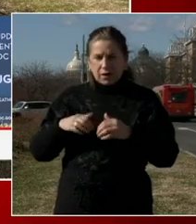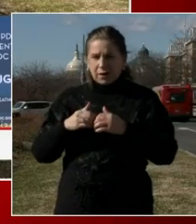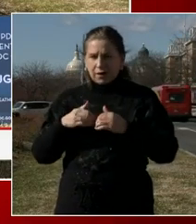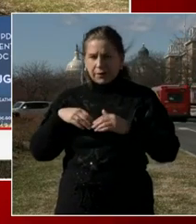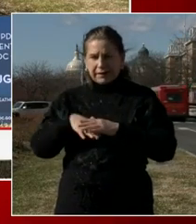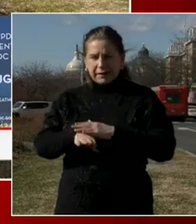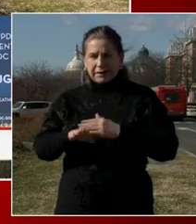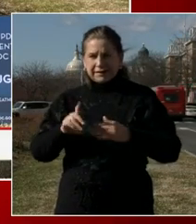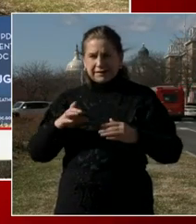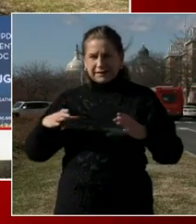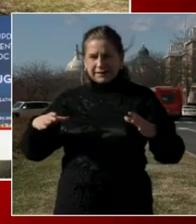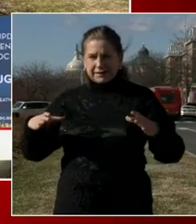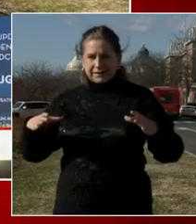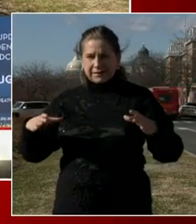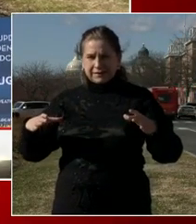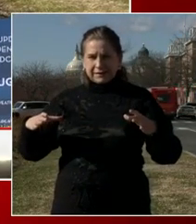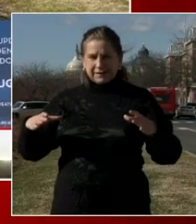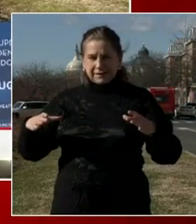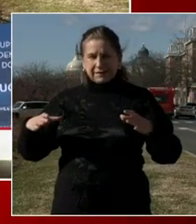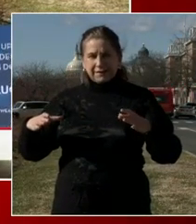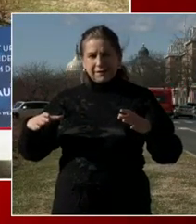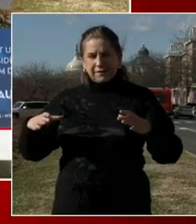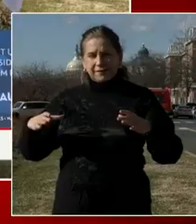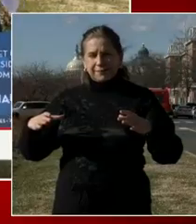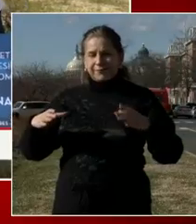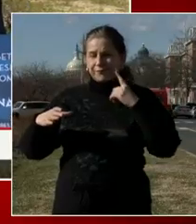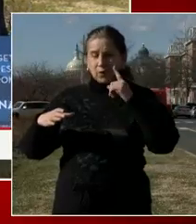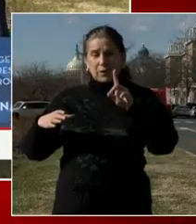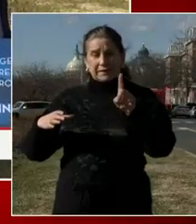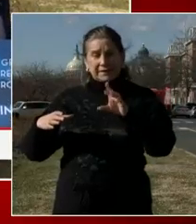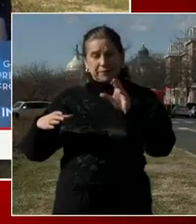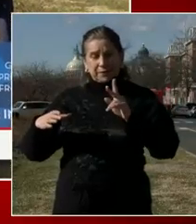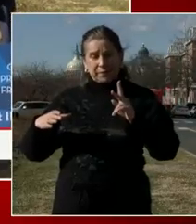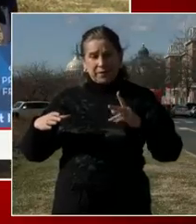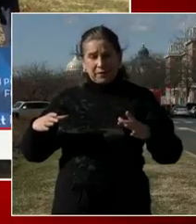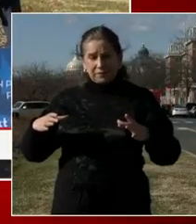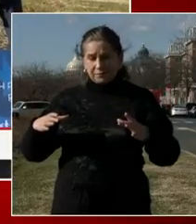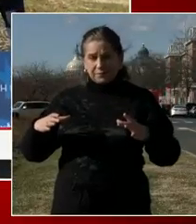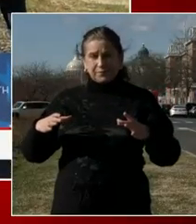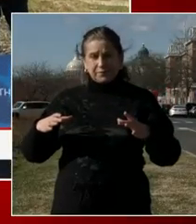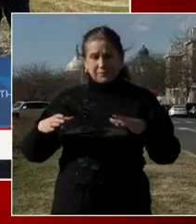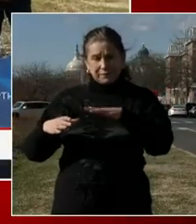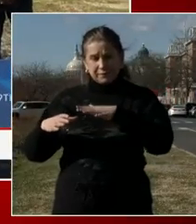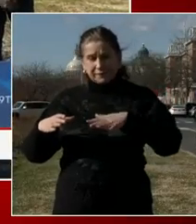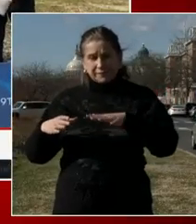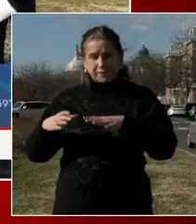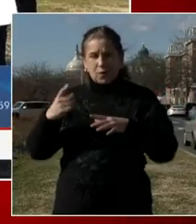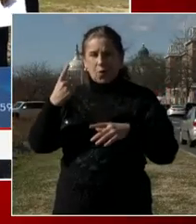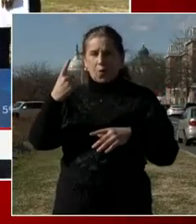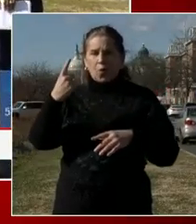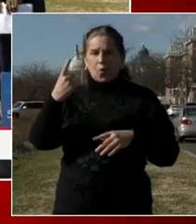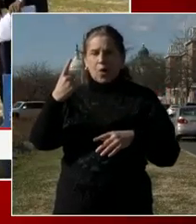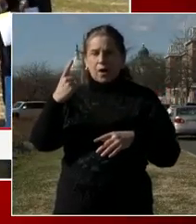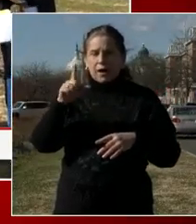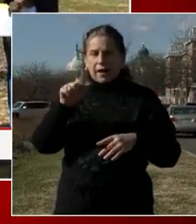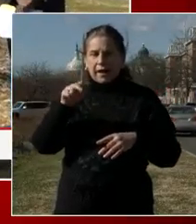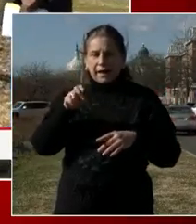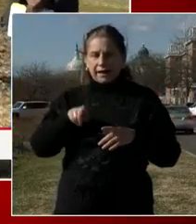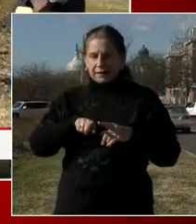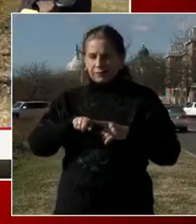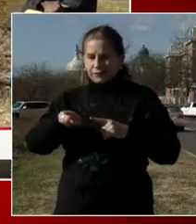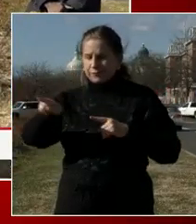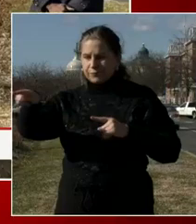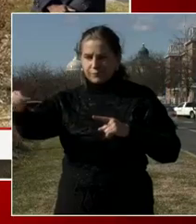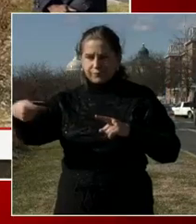more accessible for our D.C. residents is to at least pare down those bridges to one single lane of traffic coming in so that residents could